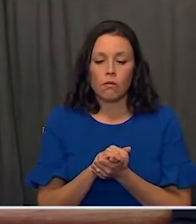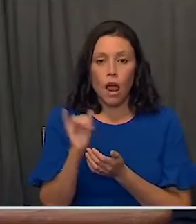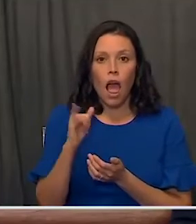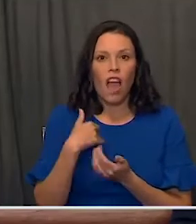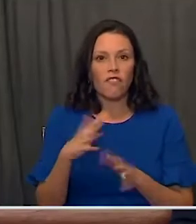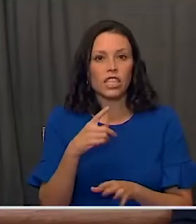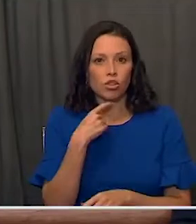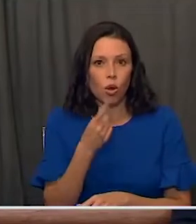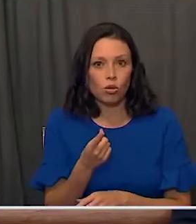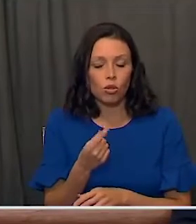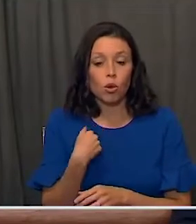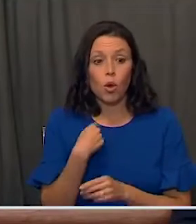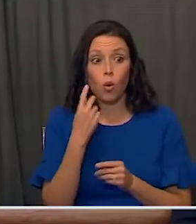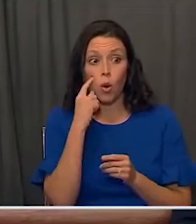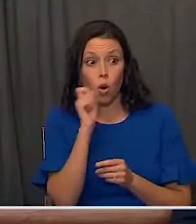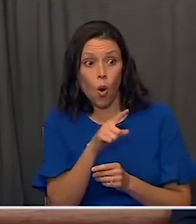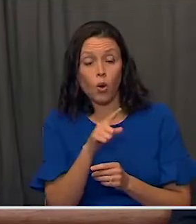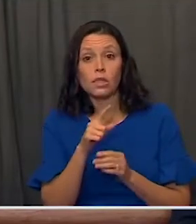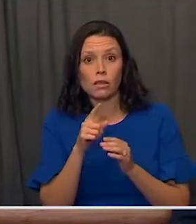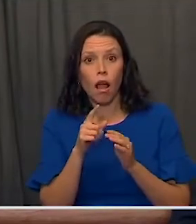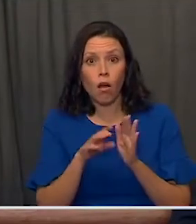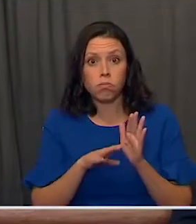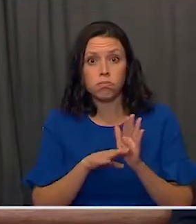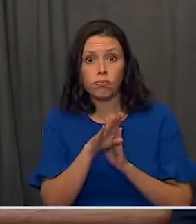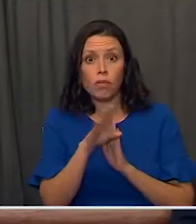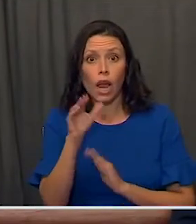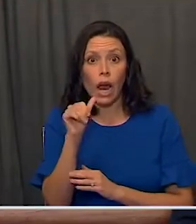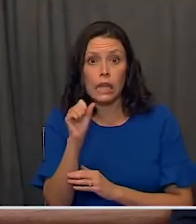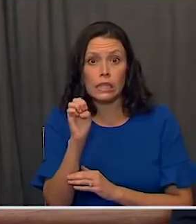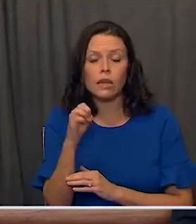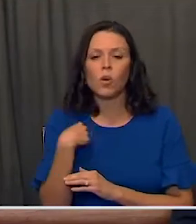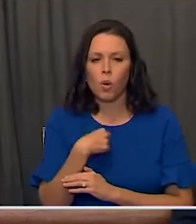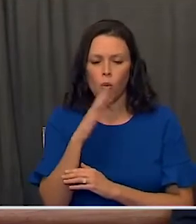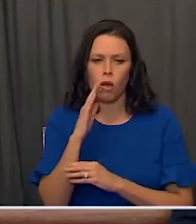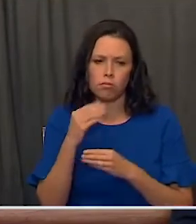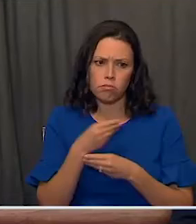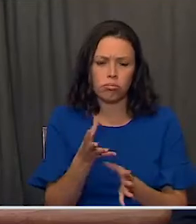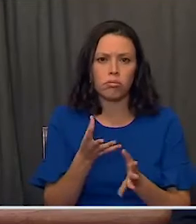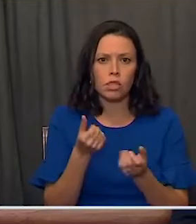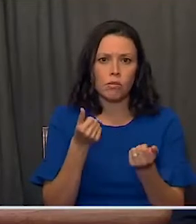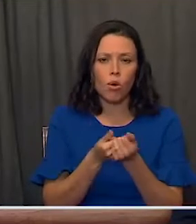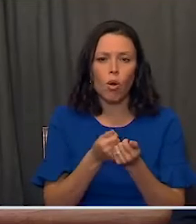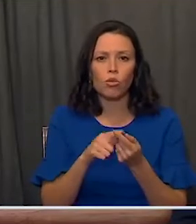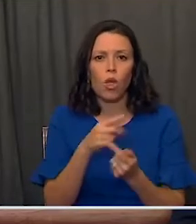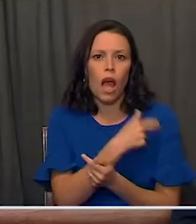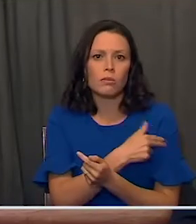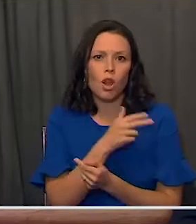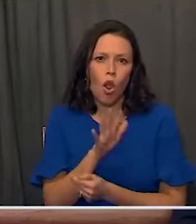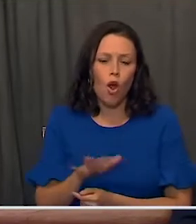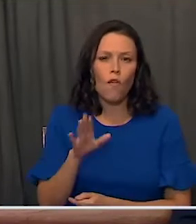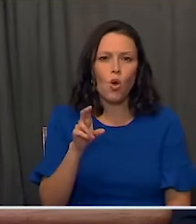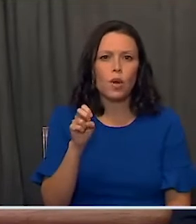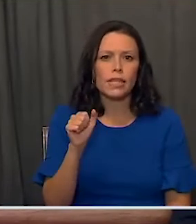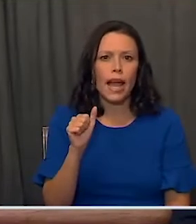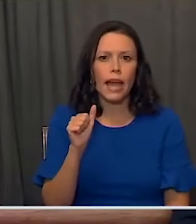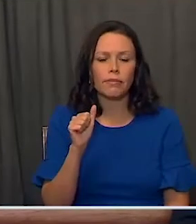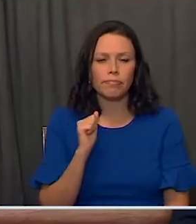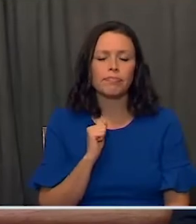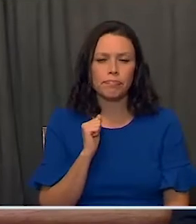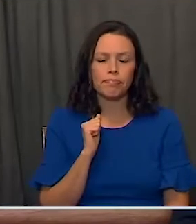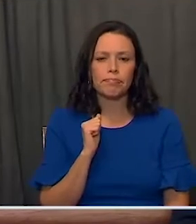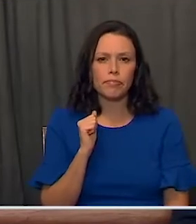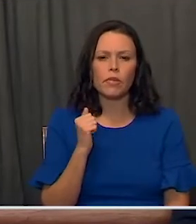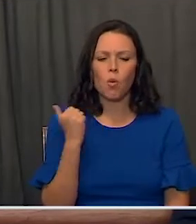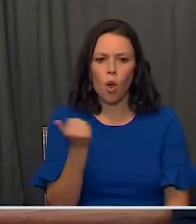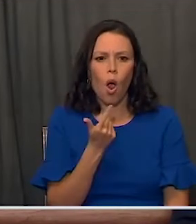see cases rising, that we're we're the needs in hospitals around America to stand up the response that any one of us would